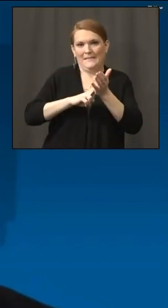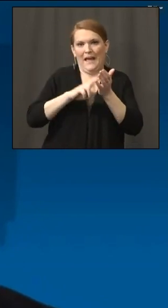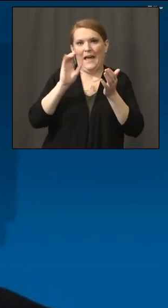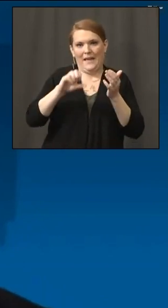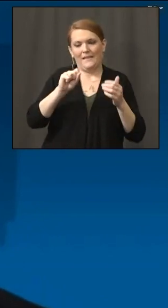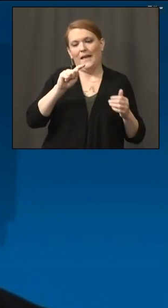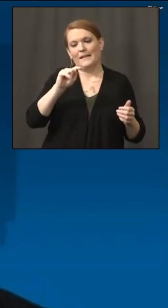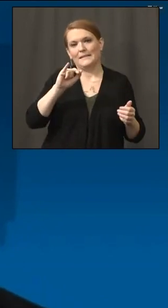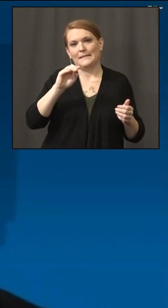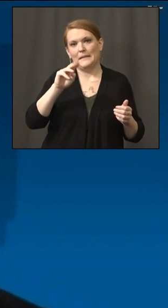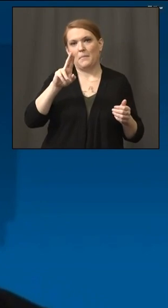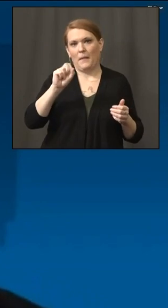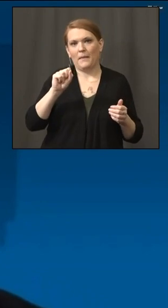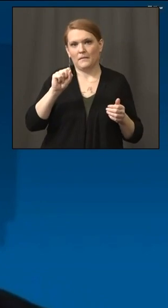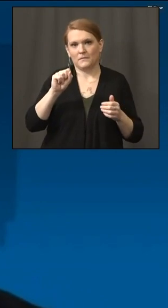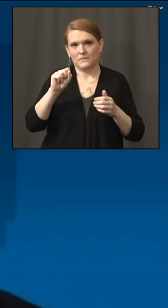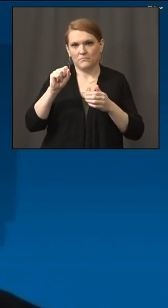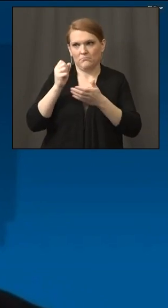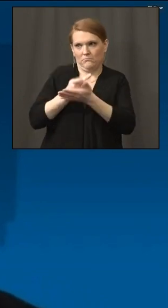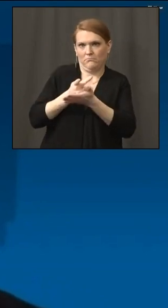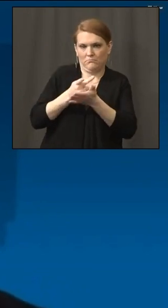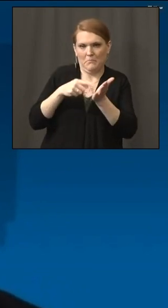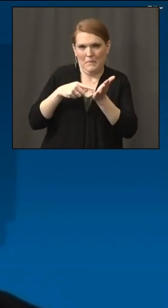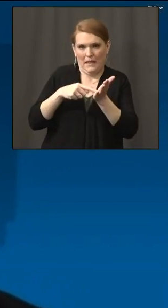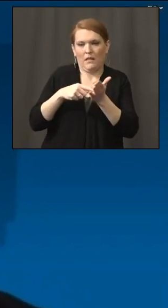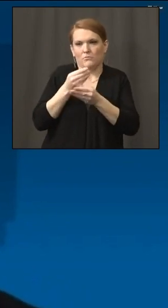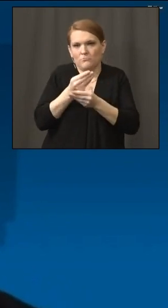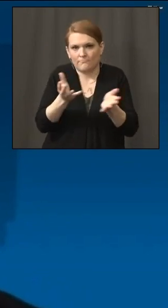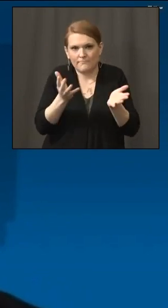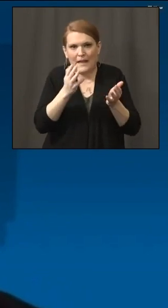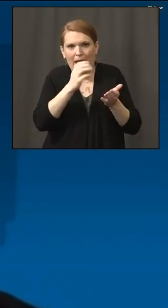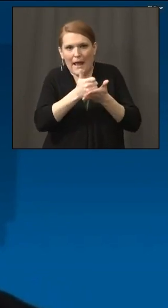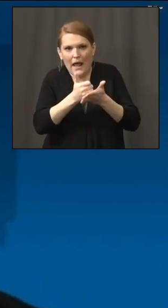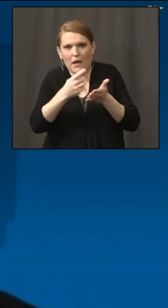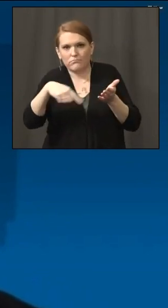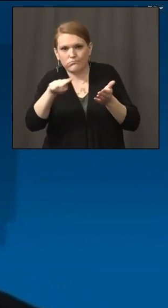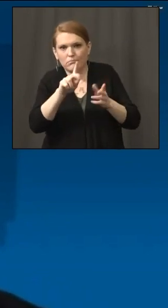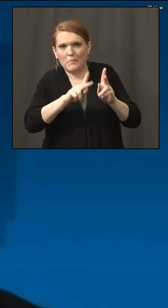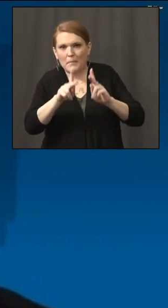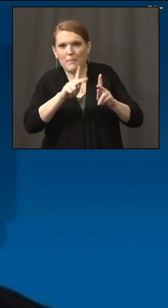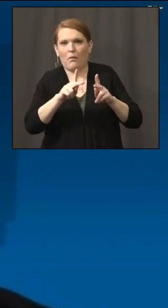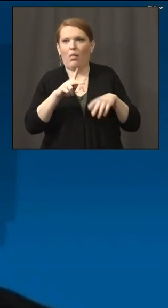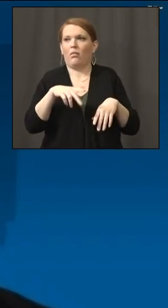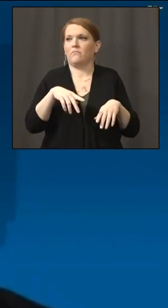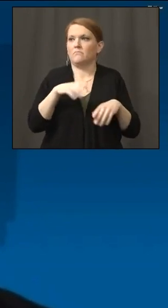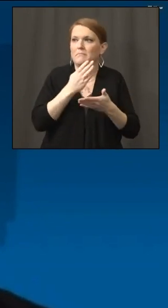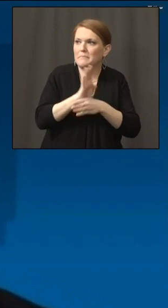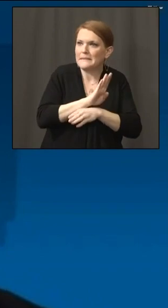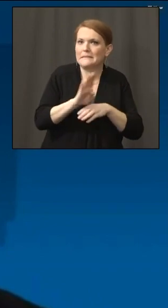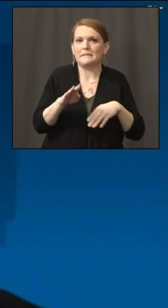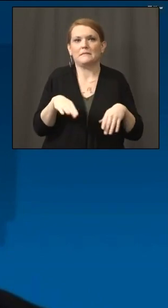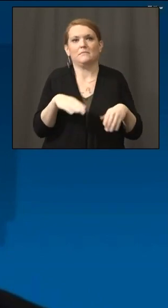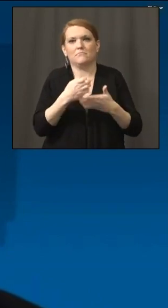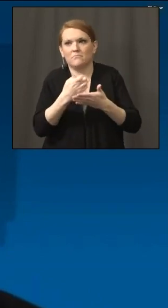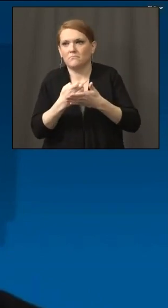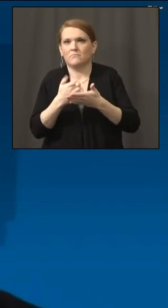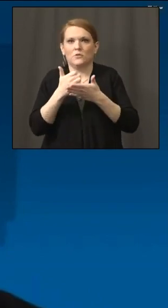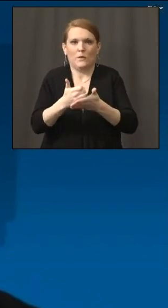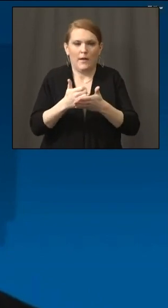to provide economic relief to our communities, individuals, and businesses. Of that $900 billion,